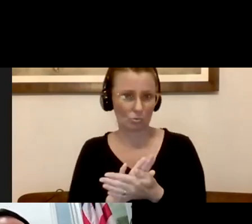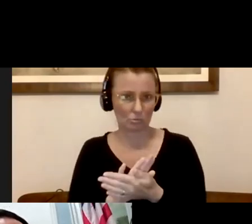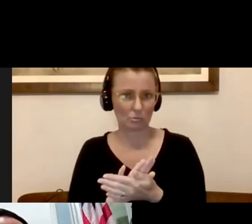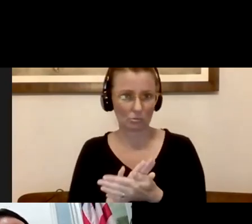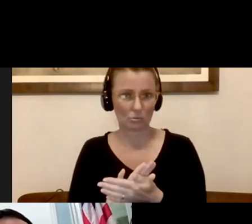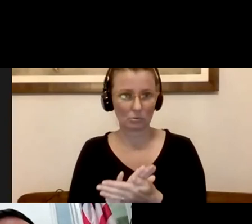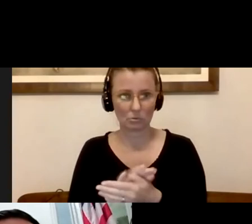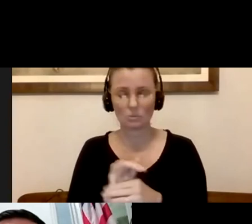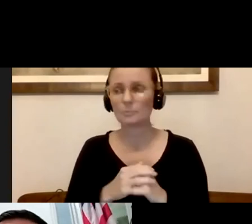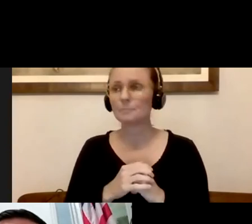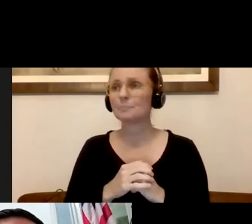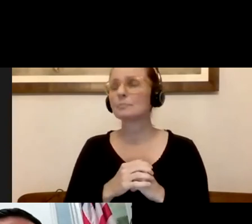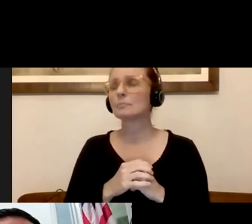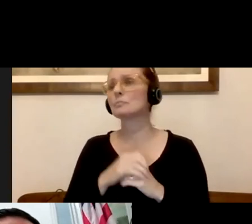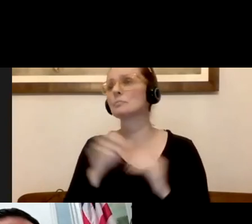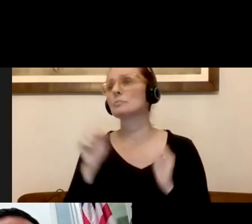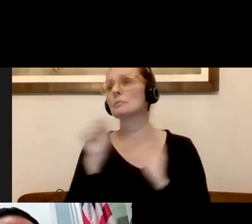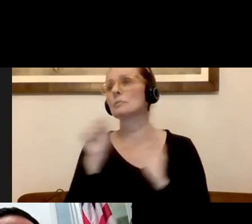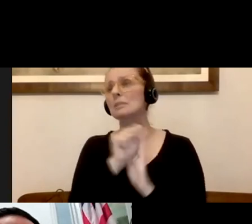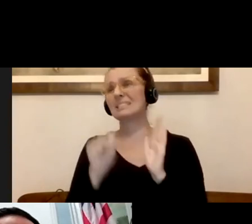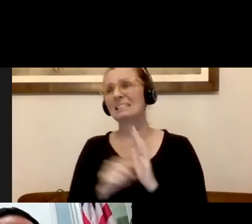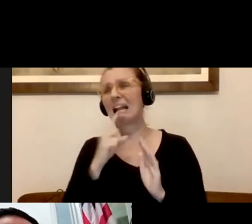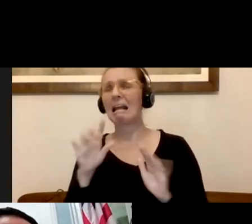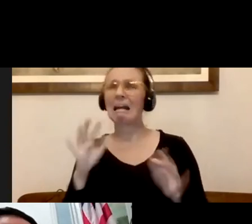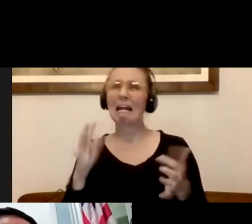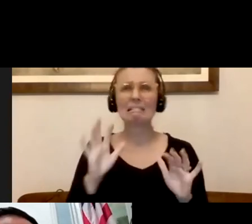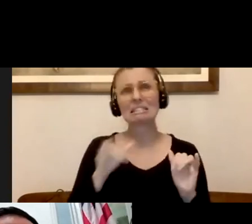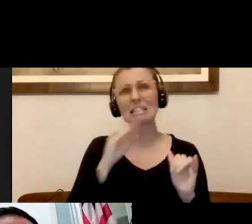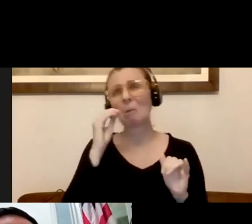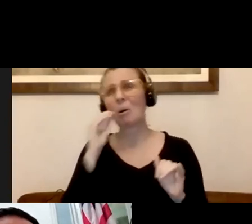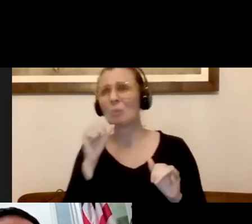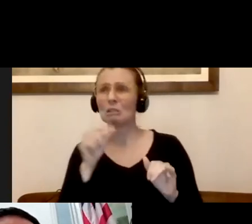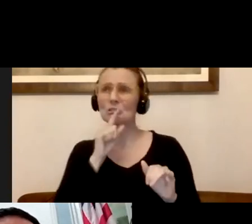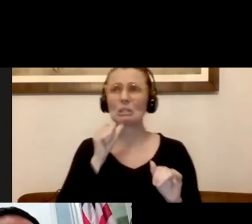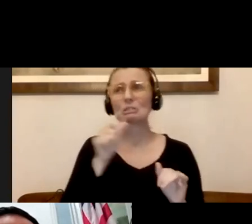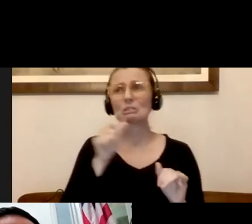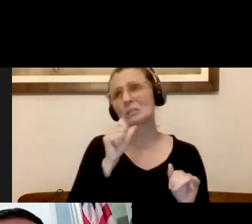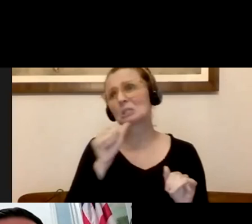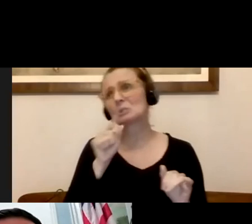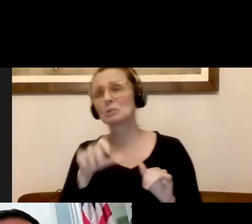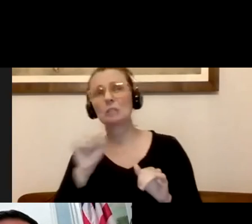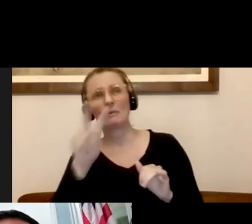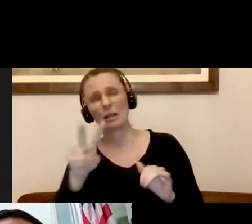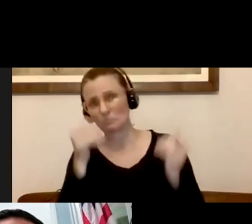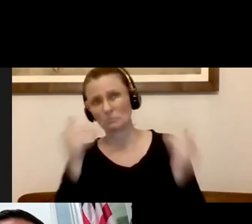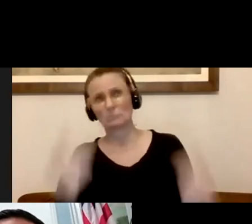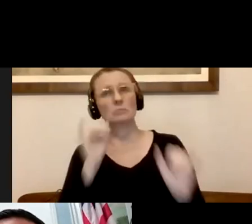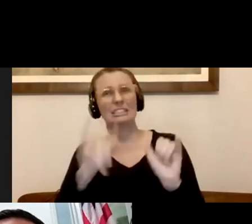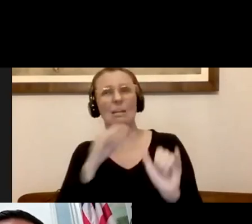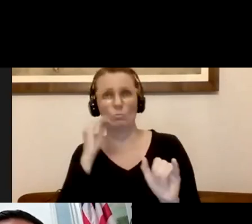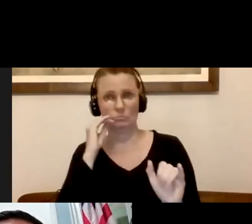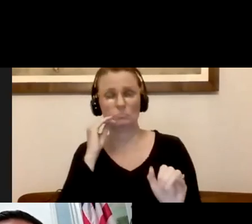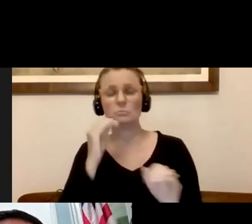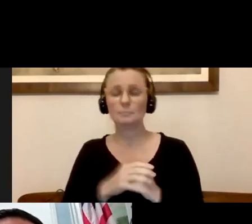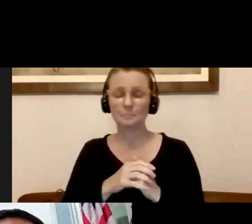When the state was slow to issue stay at home advisory or requirements, communities like Somerville across the region have come off active. And if in this